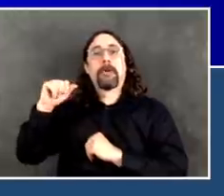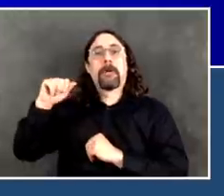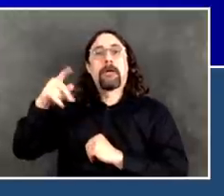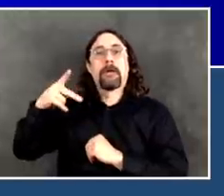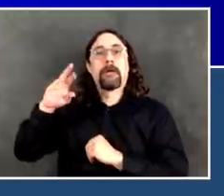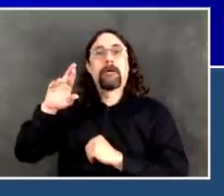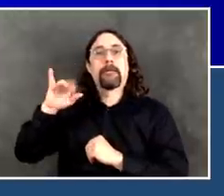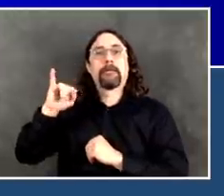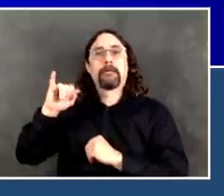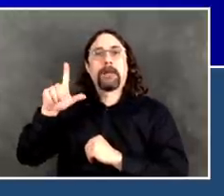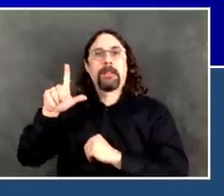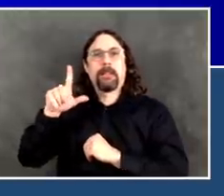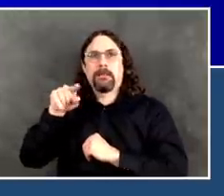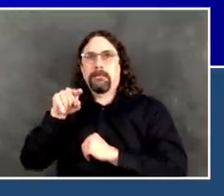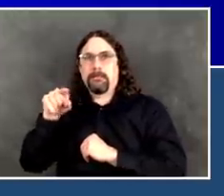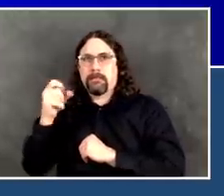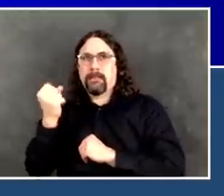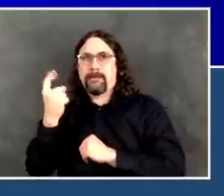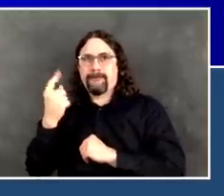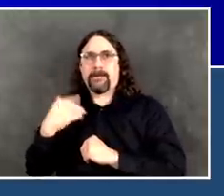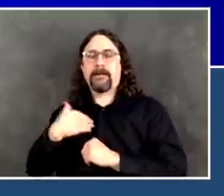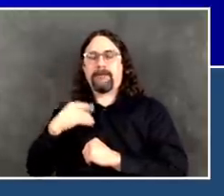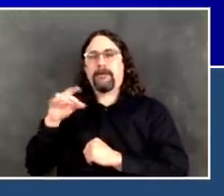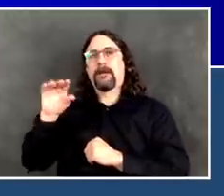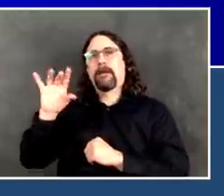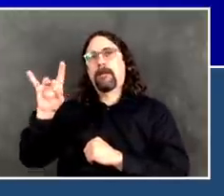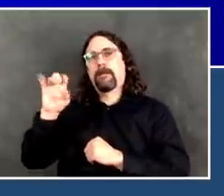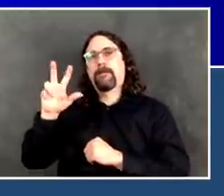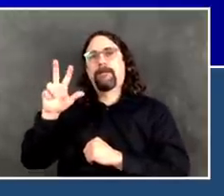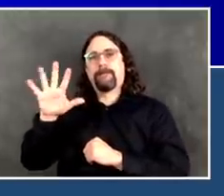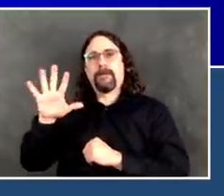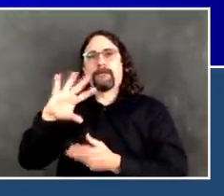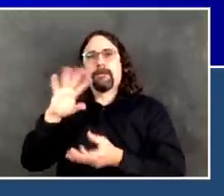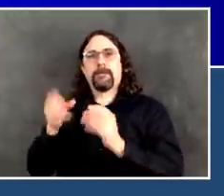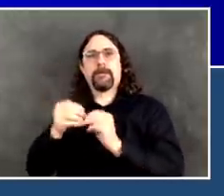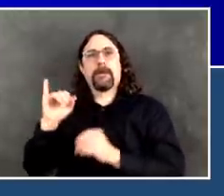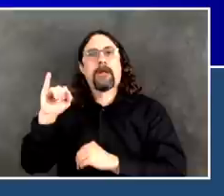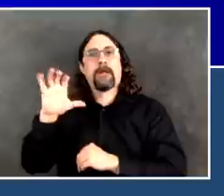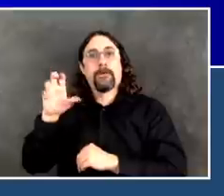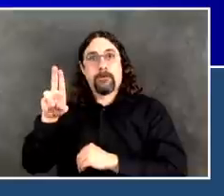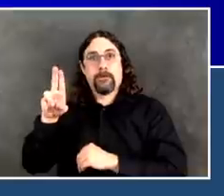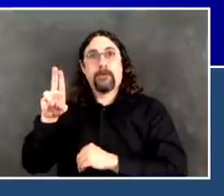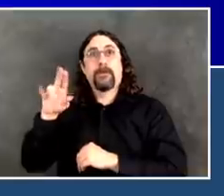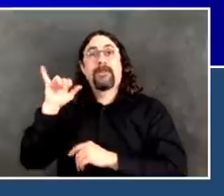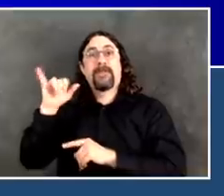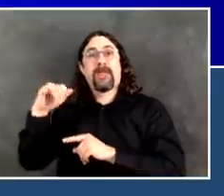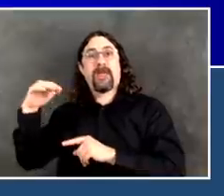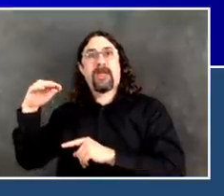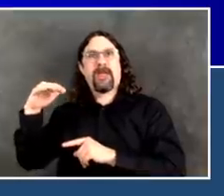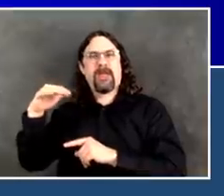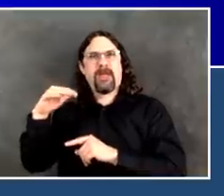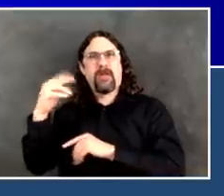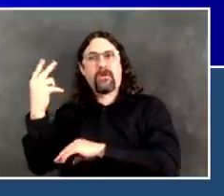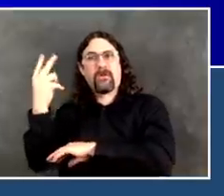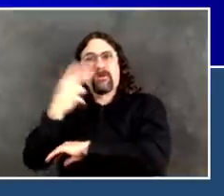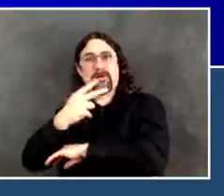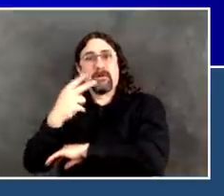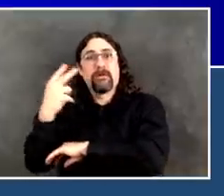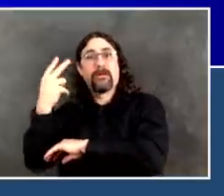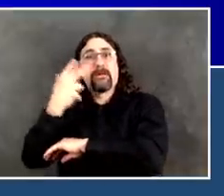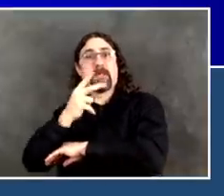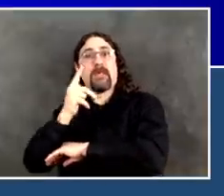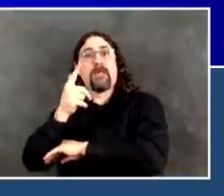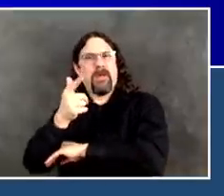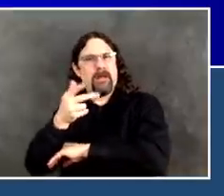Now, it's starting to come down, but it's 796 in today's report. So, again, 796 compared to 835,